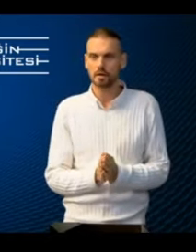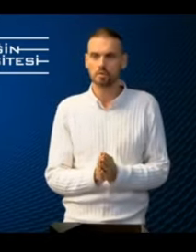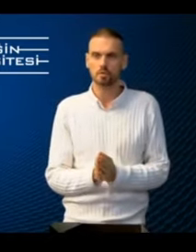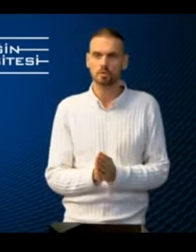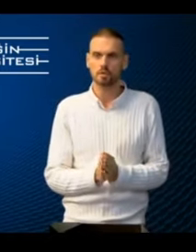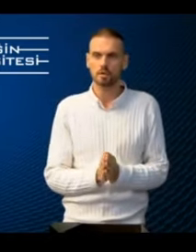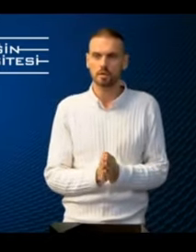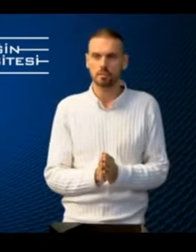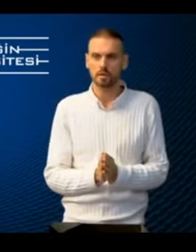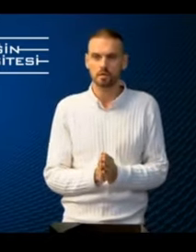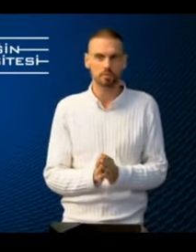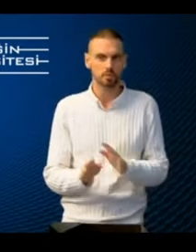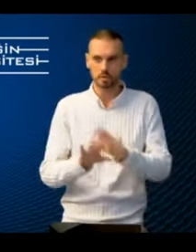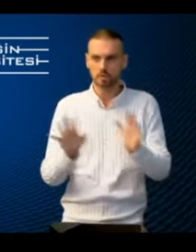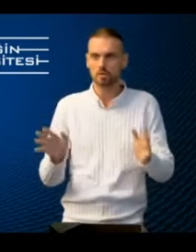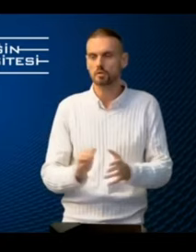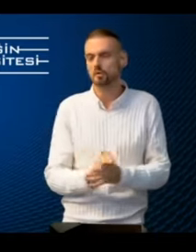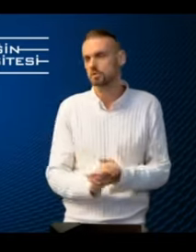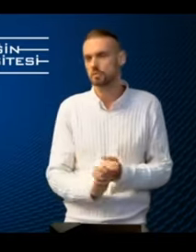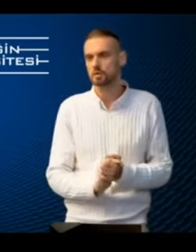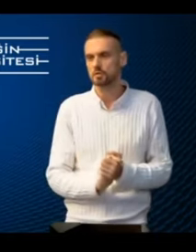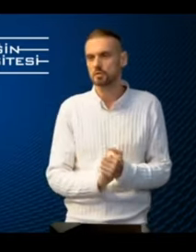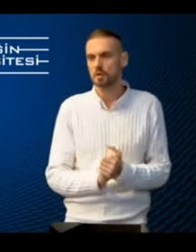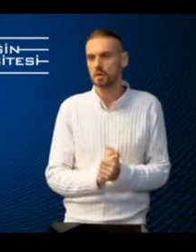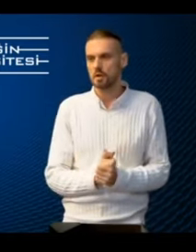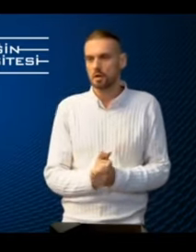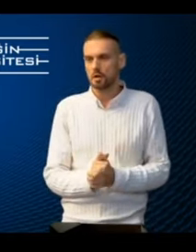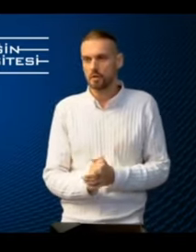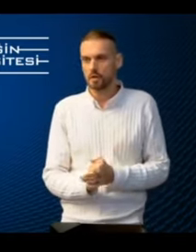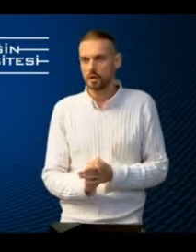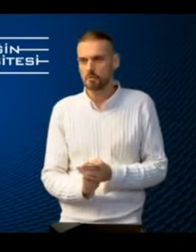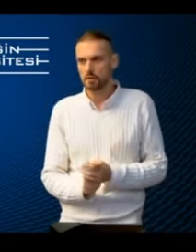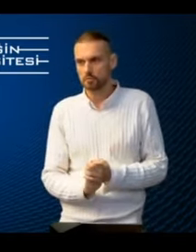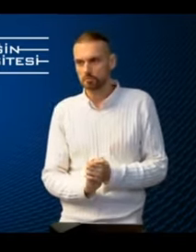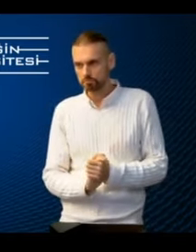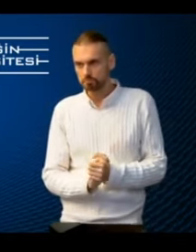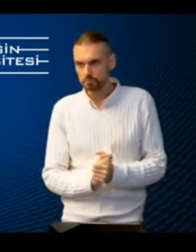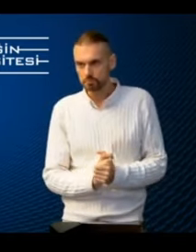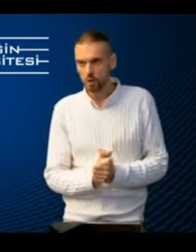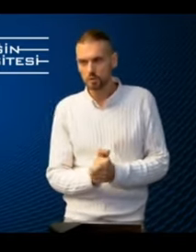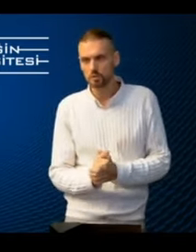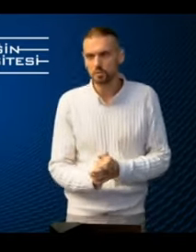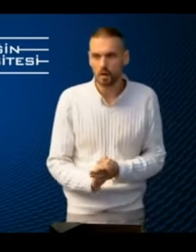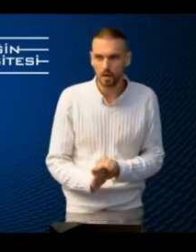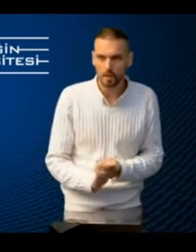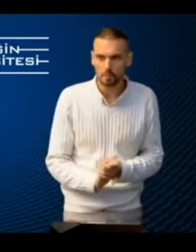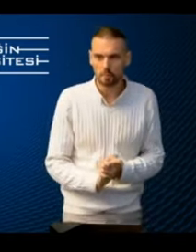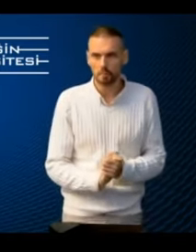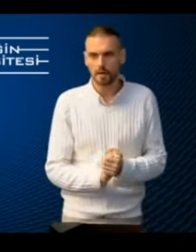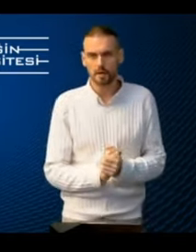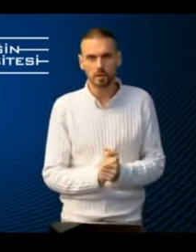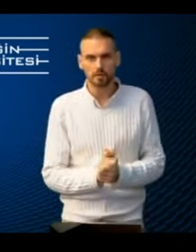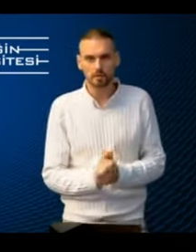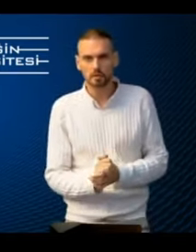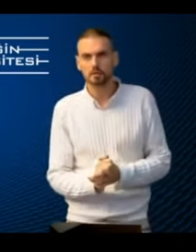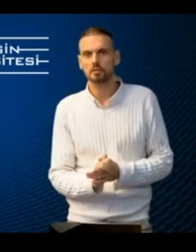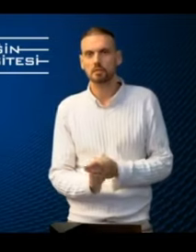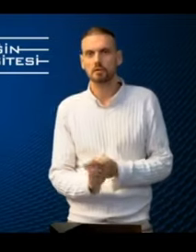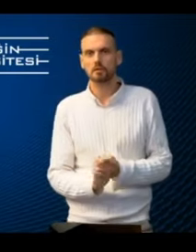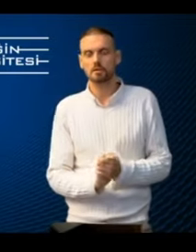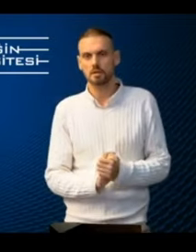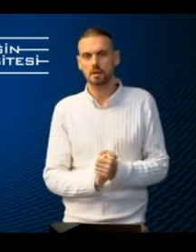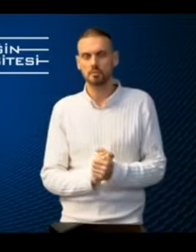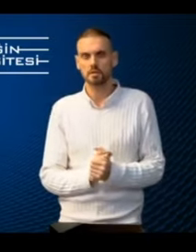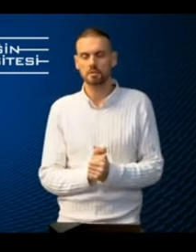headquartered in Belgium, but working all across the European Union. Then we have also Air Baltic,